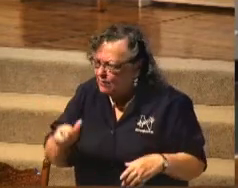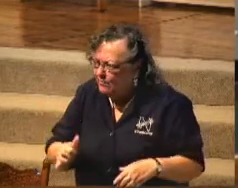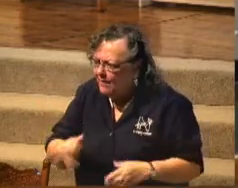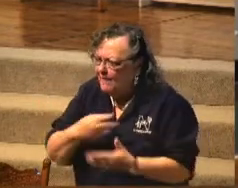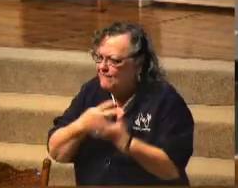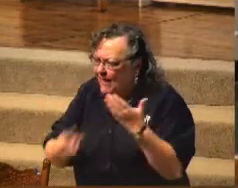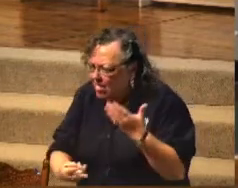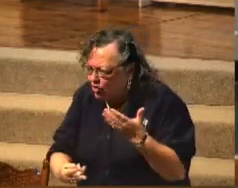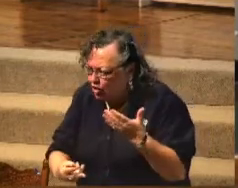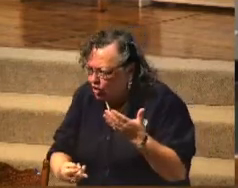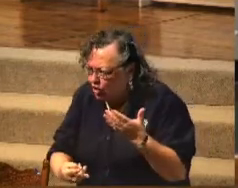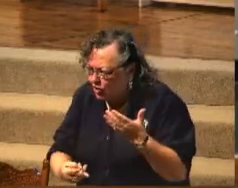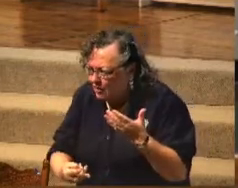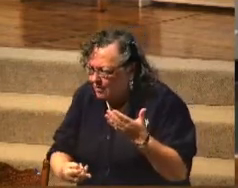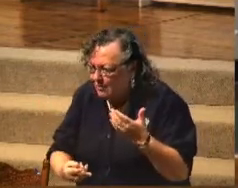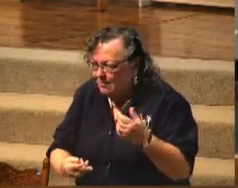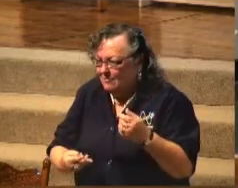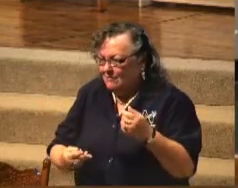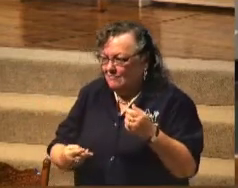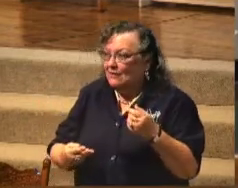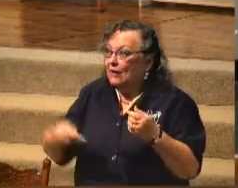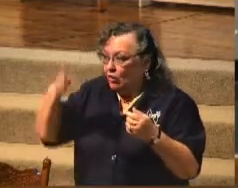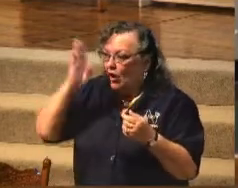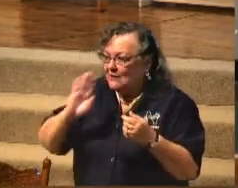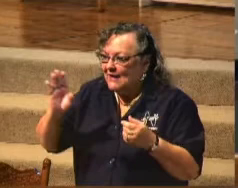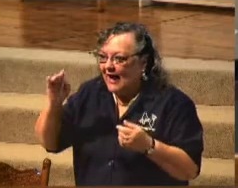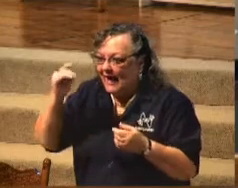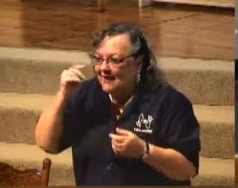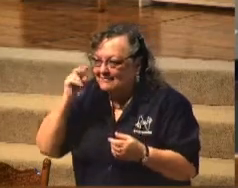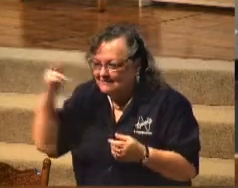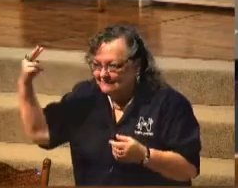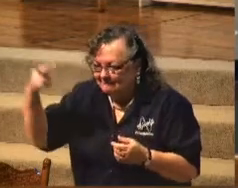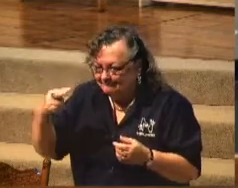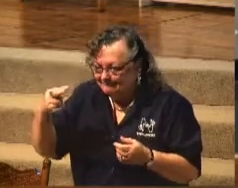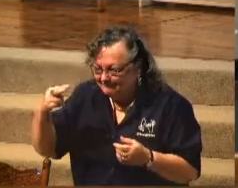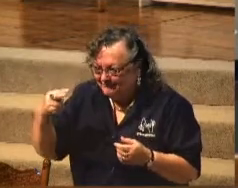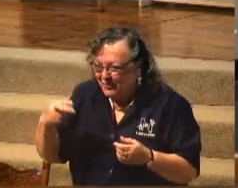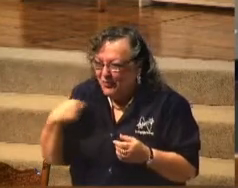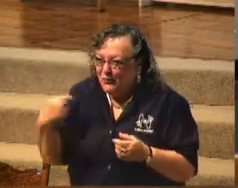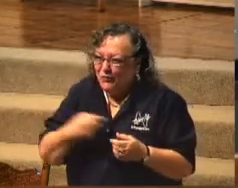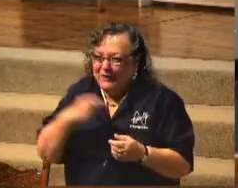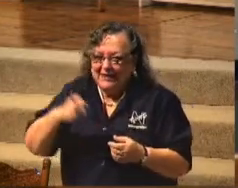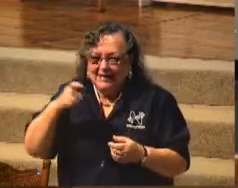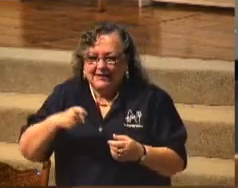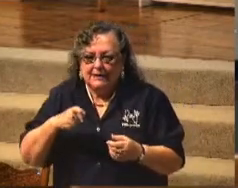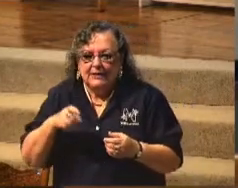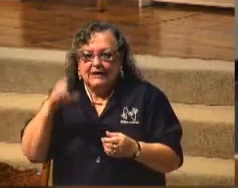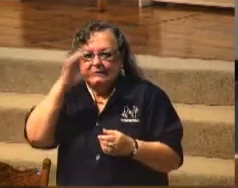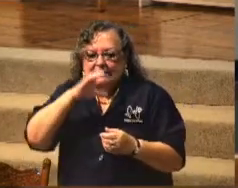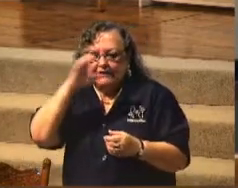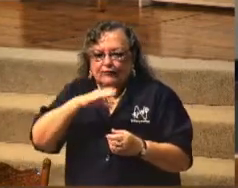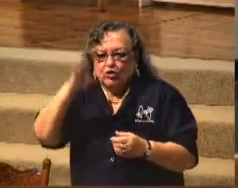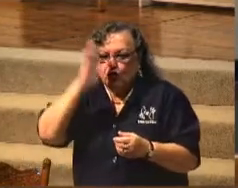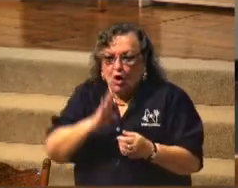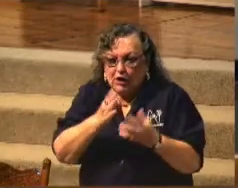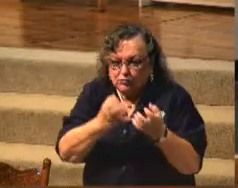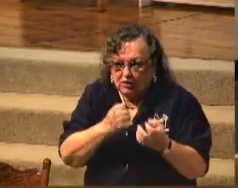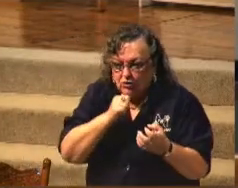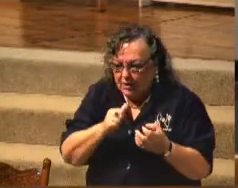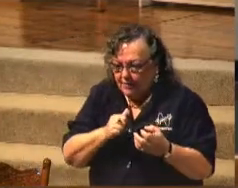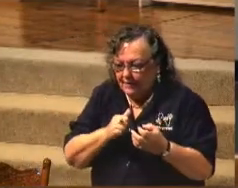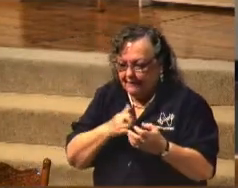tells us here in this chapter that we're to seek after God's will. Not to devise our own plan, our own path and